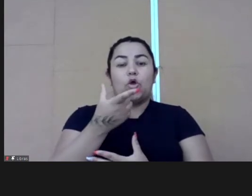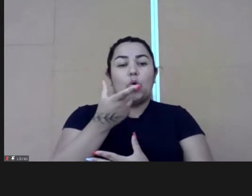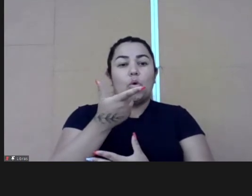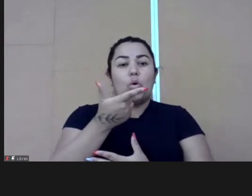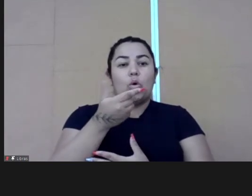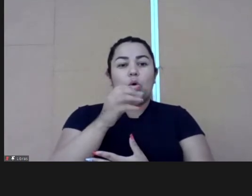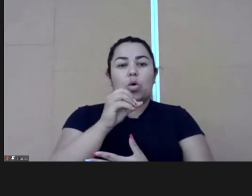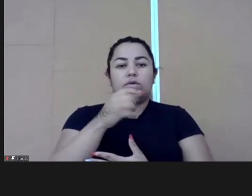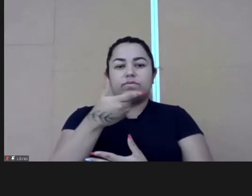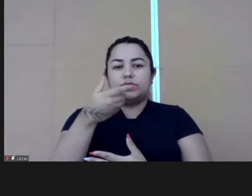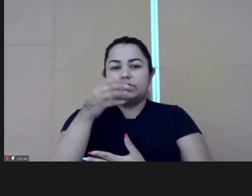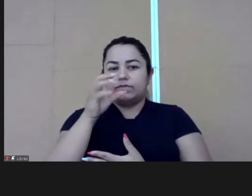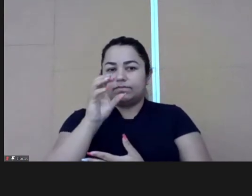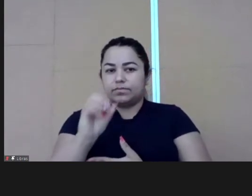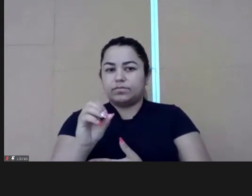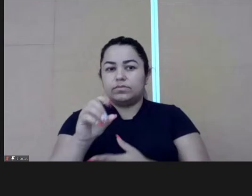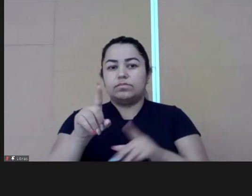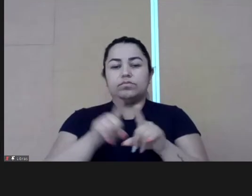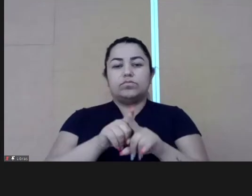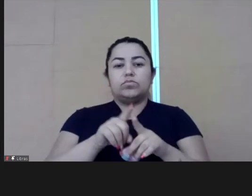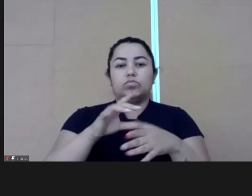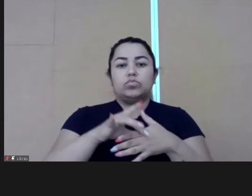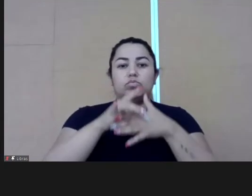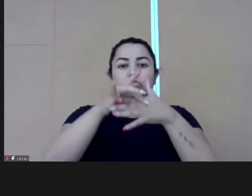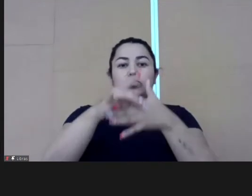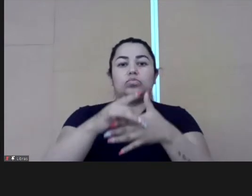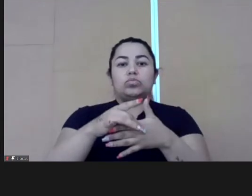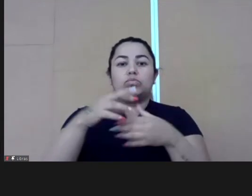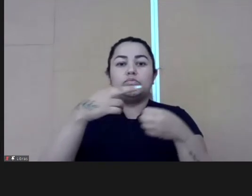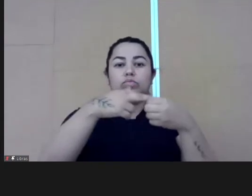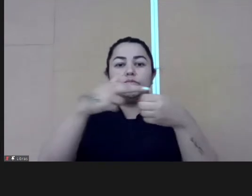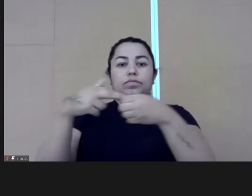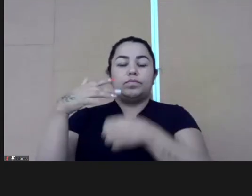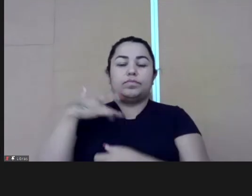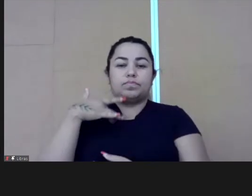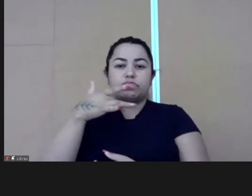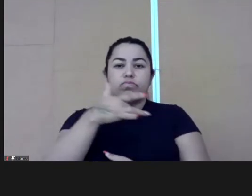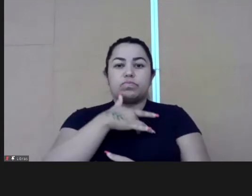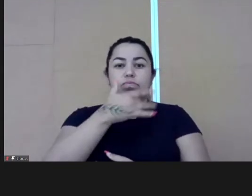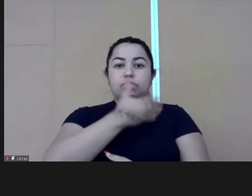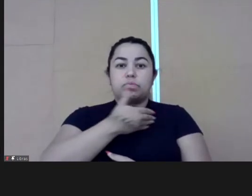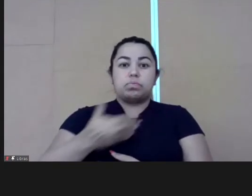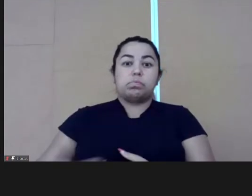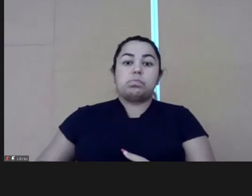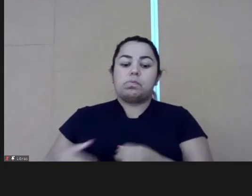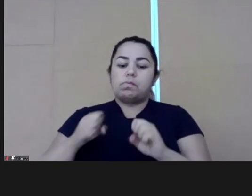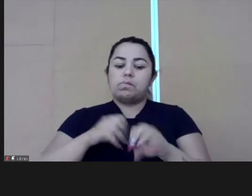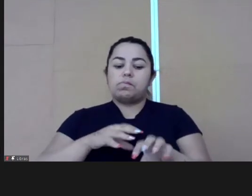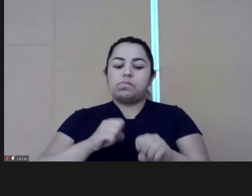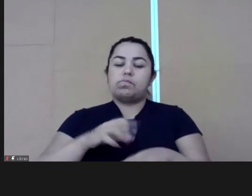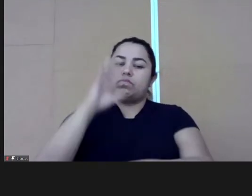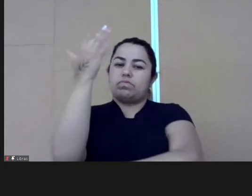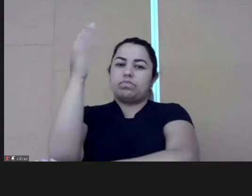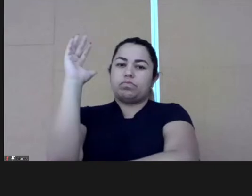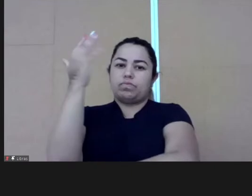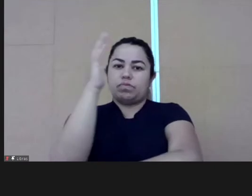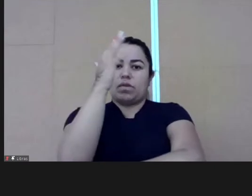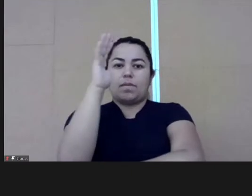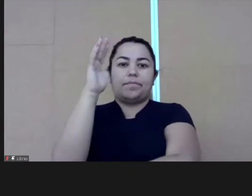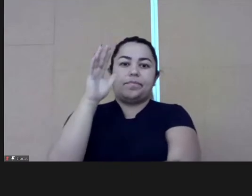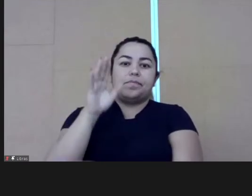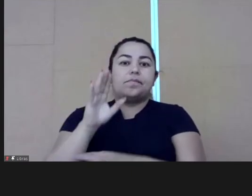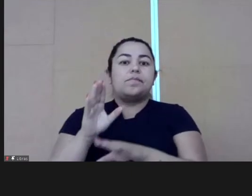working since 2020 with more than 100 leaders, regional leaders in education, public